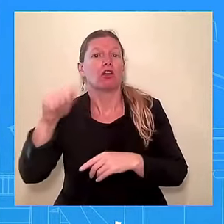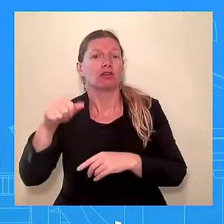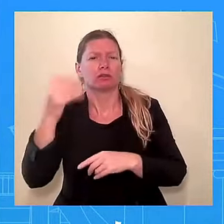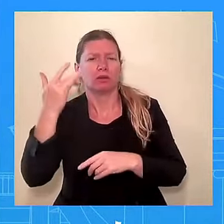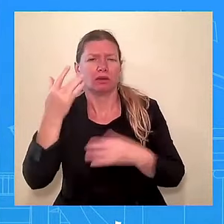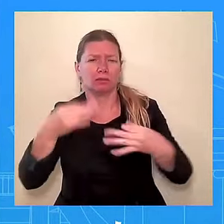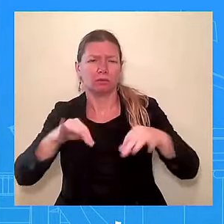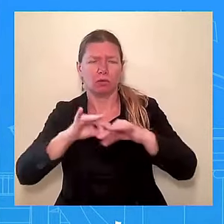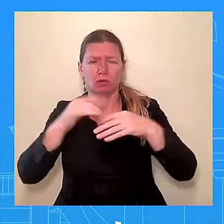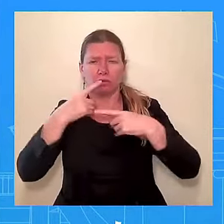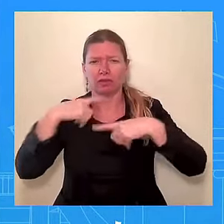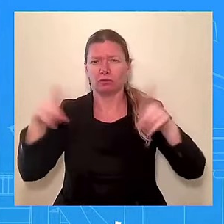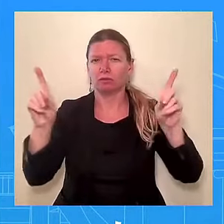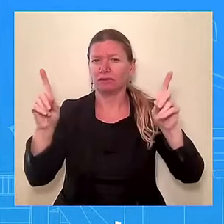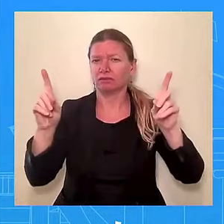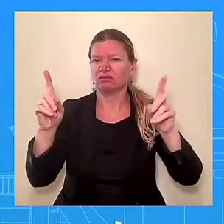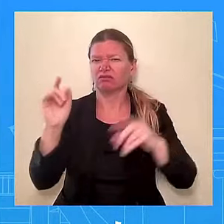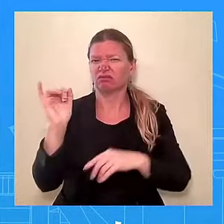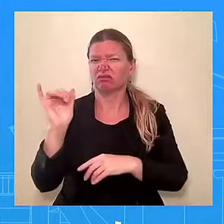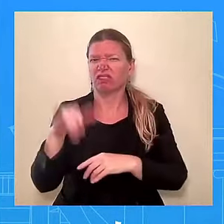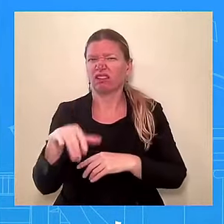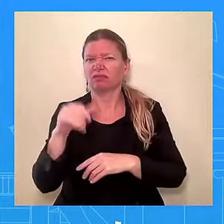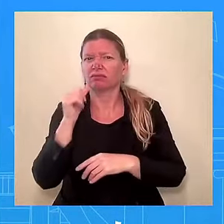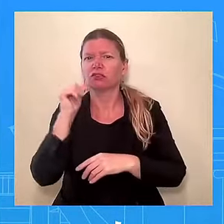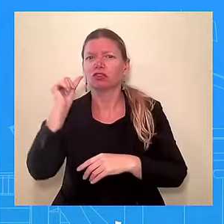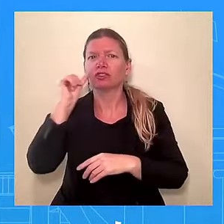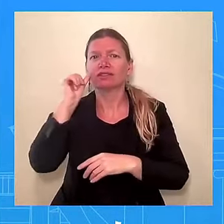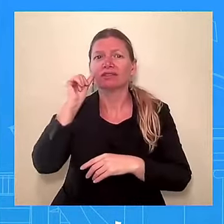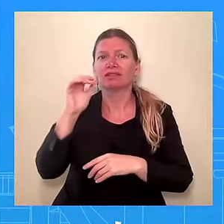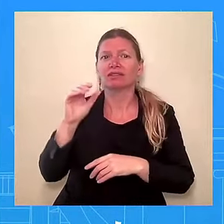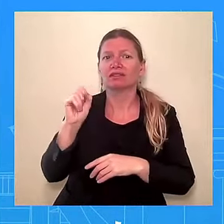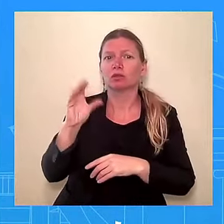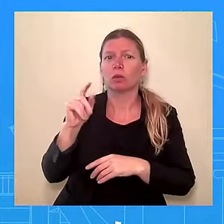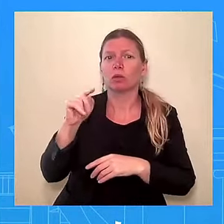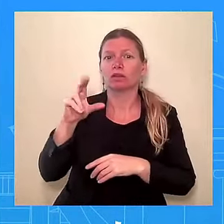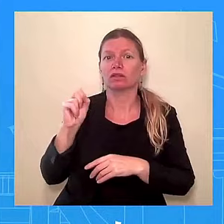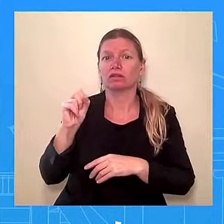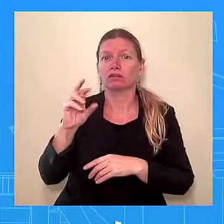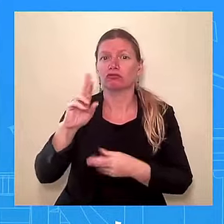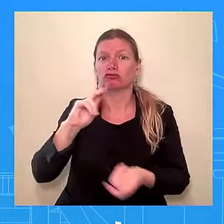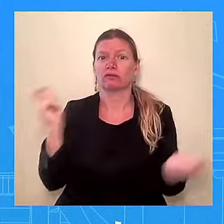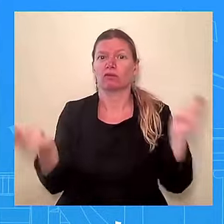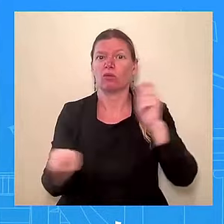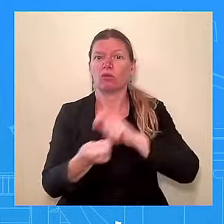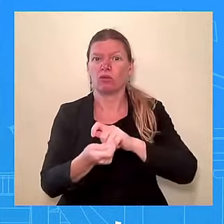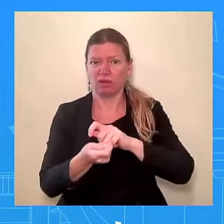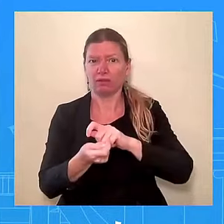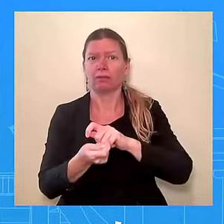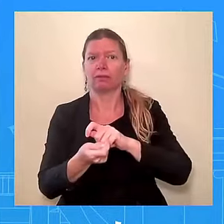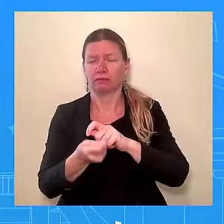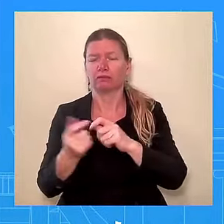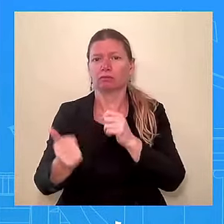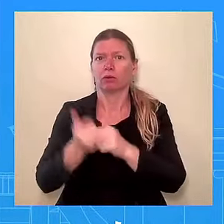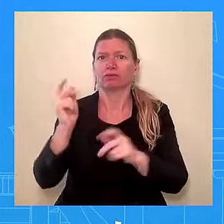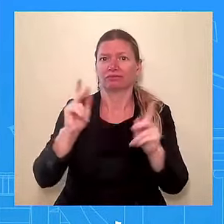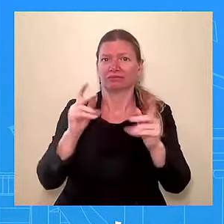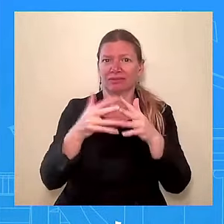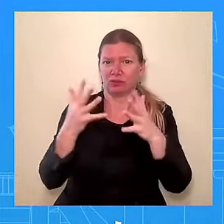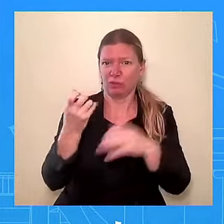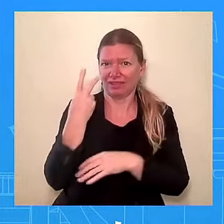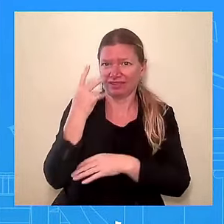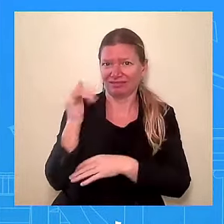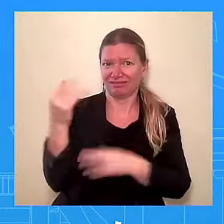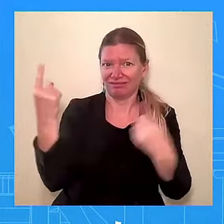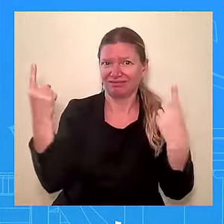Americans want to see. We got back. We landed on Marine One on the South Lawn at 1 o'clock in the morning, took some